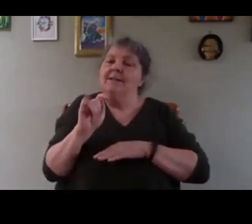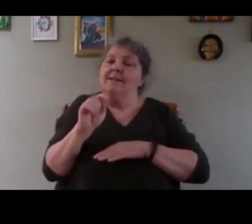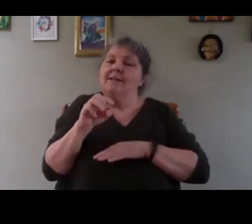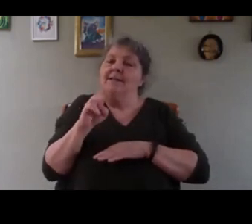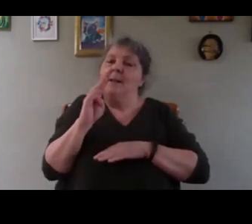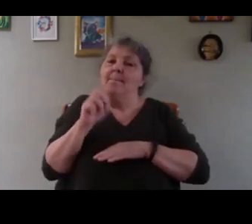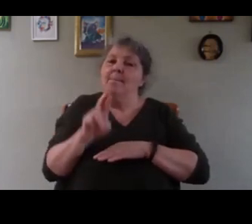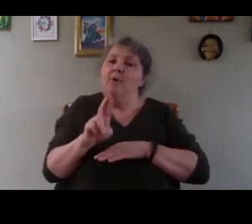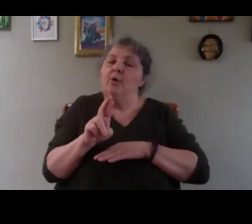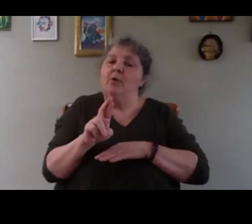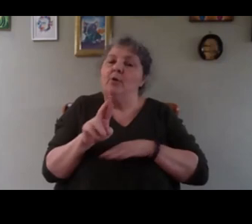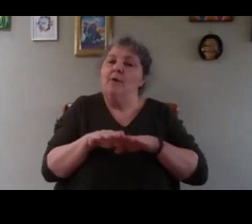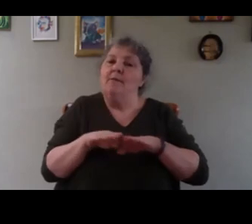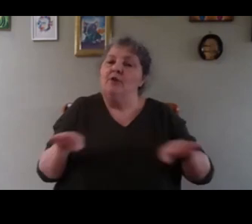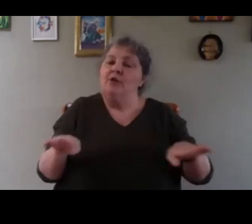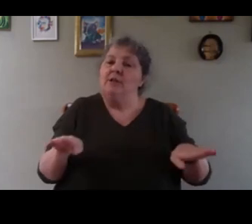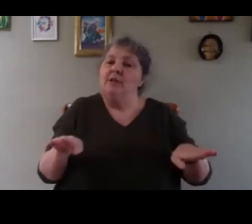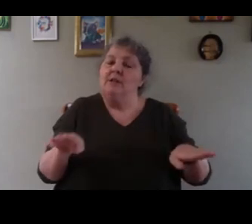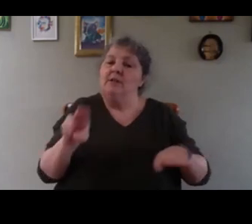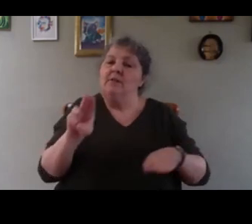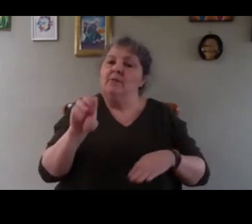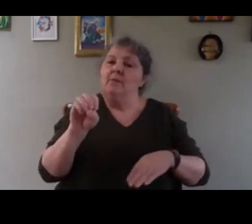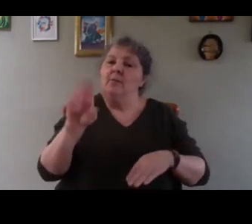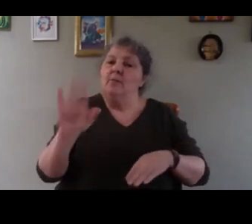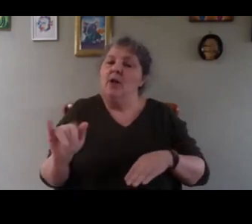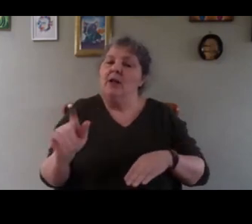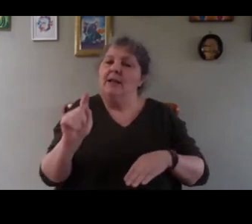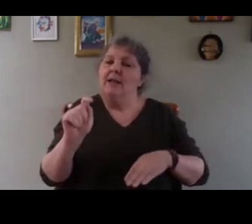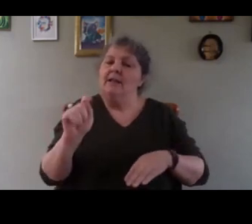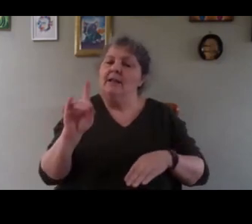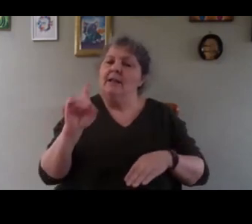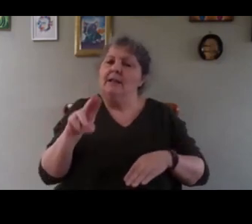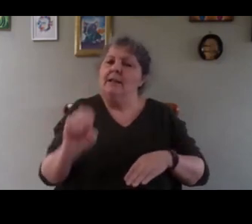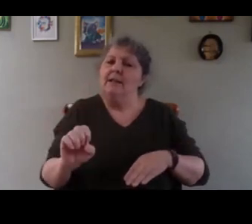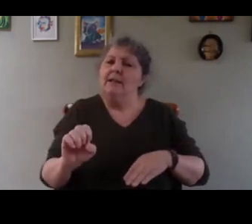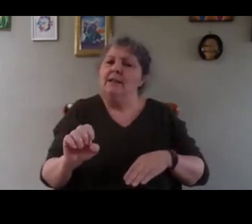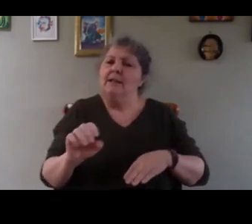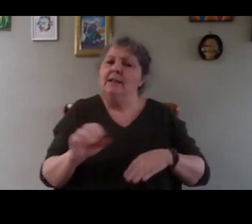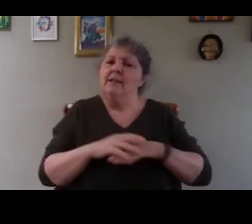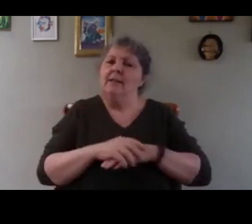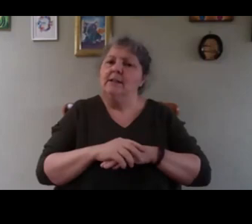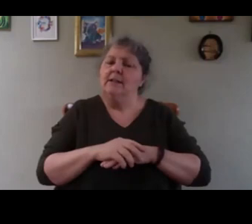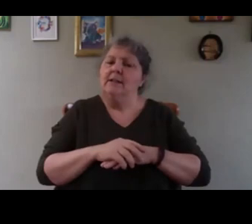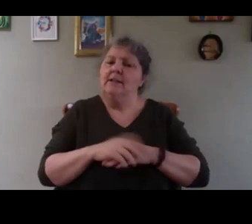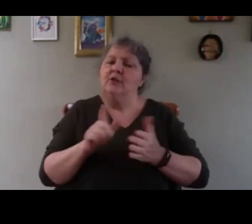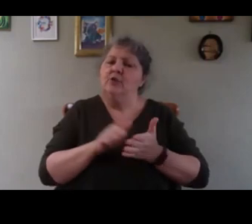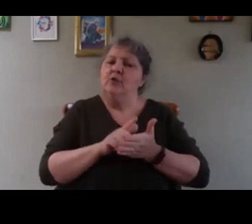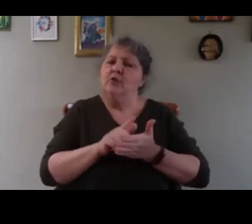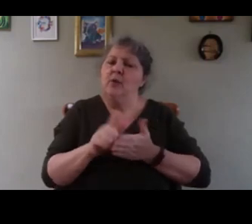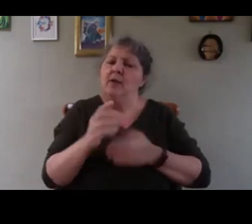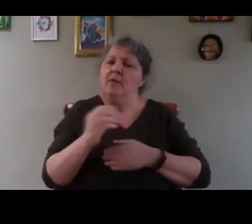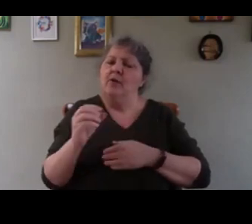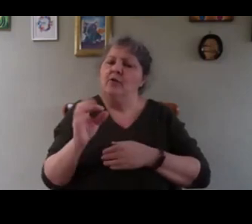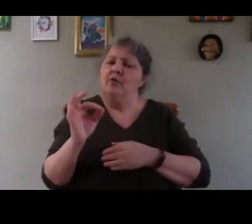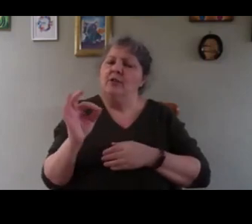It's called DPM and it's DPM 1200 gauge because